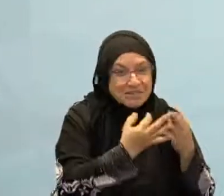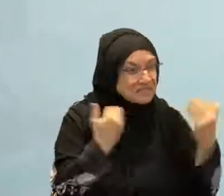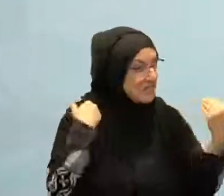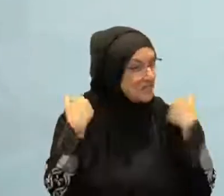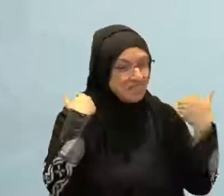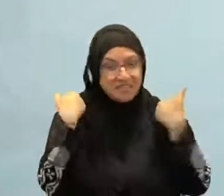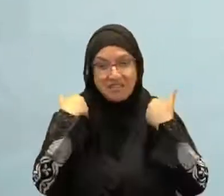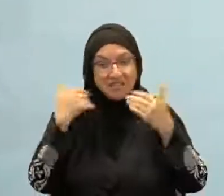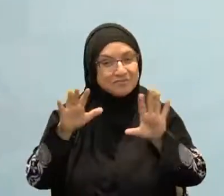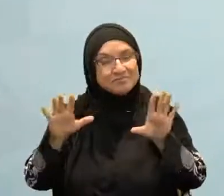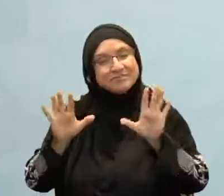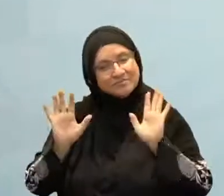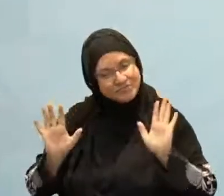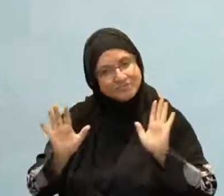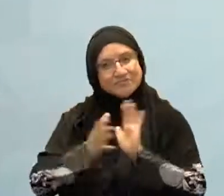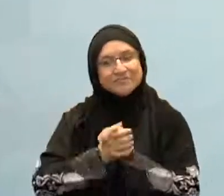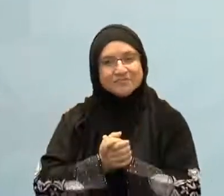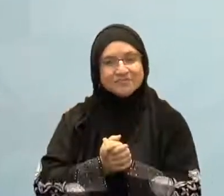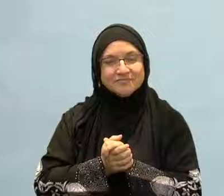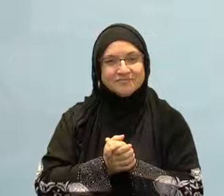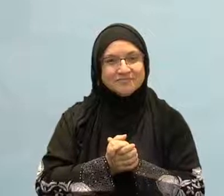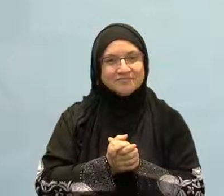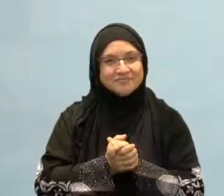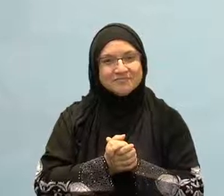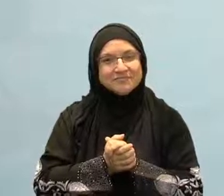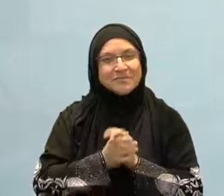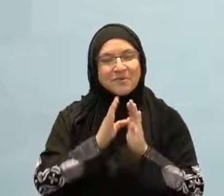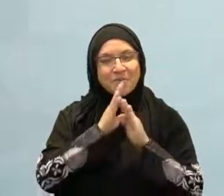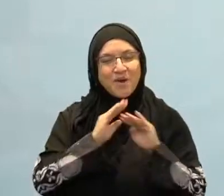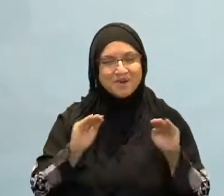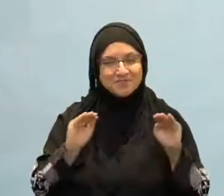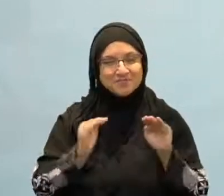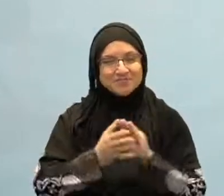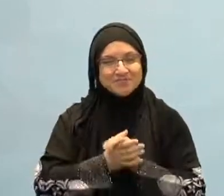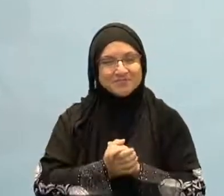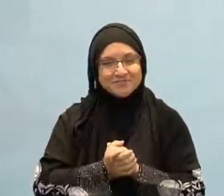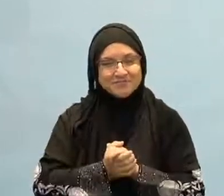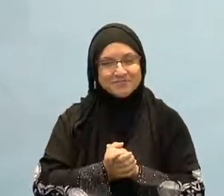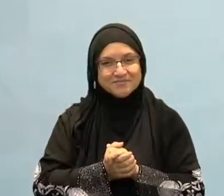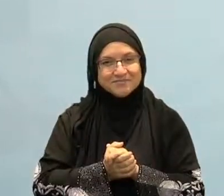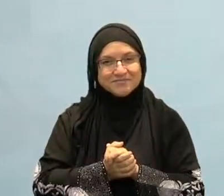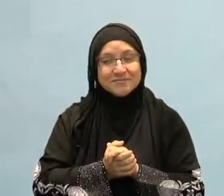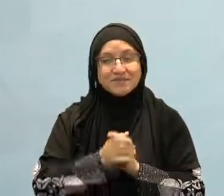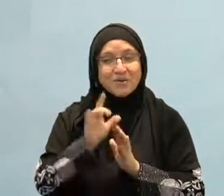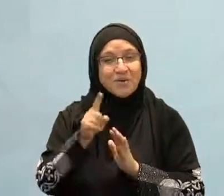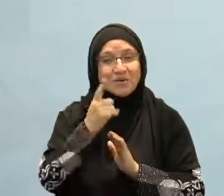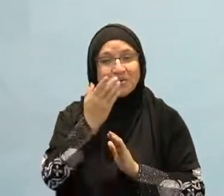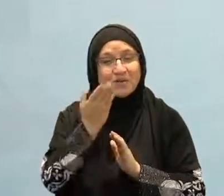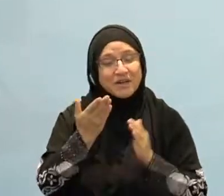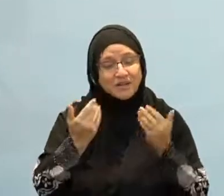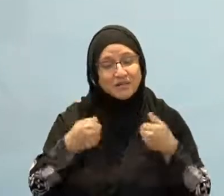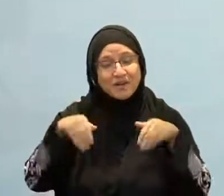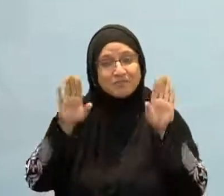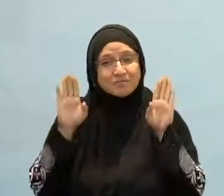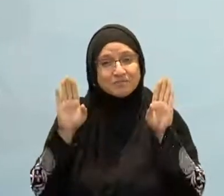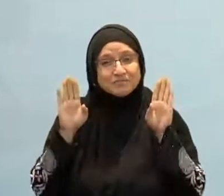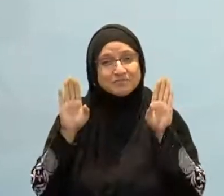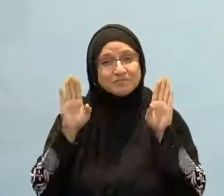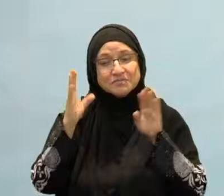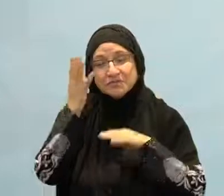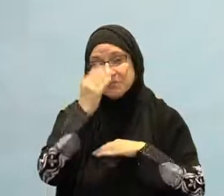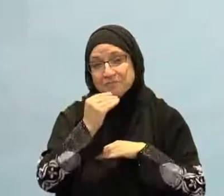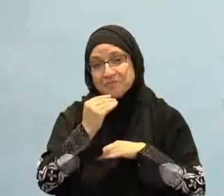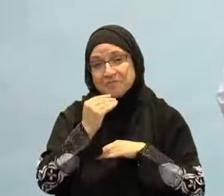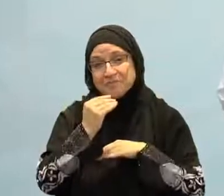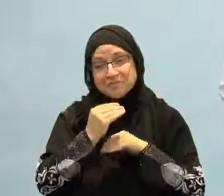only thing that you're giving up is sleep. There's a very beautiful example that was given by a tabi'i, by the name of